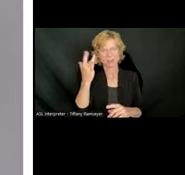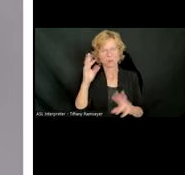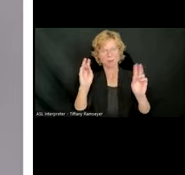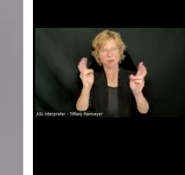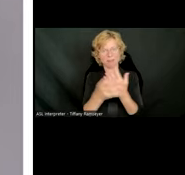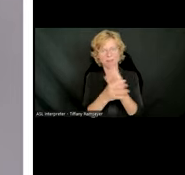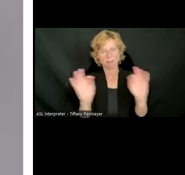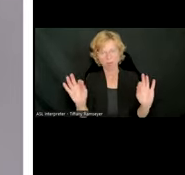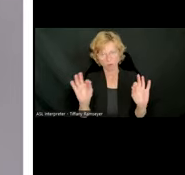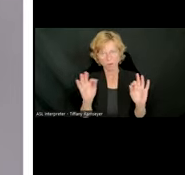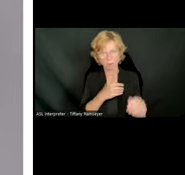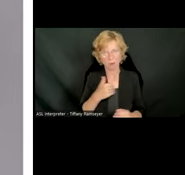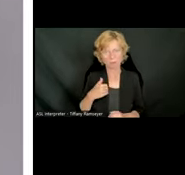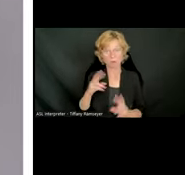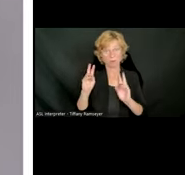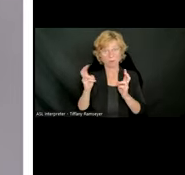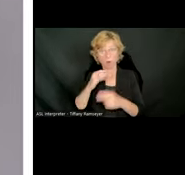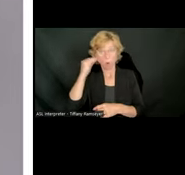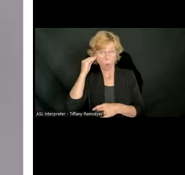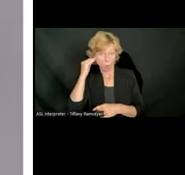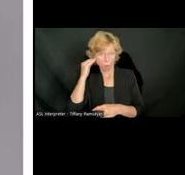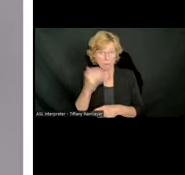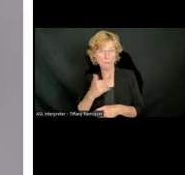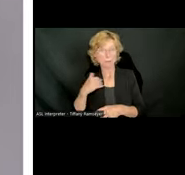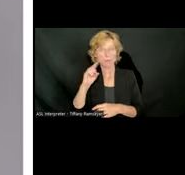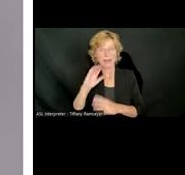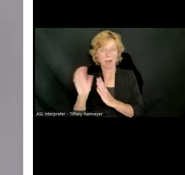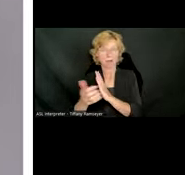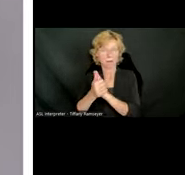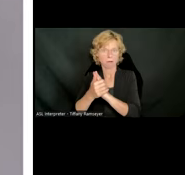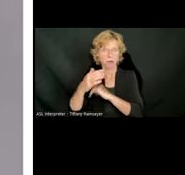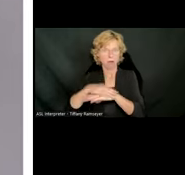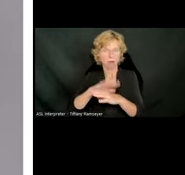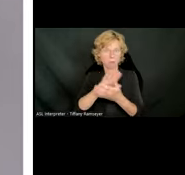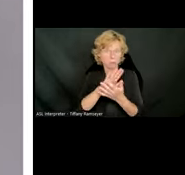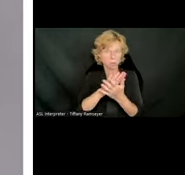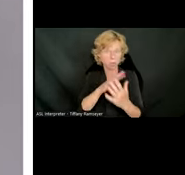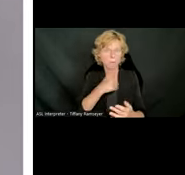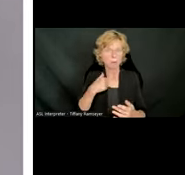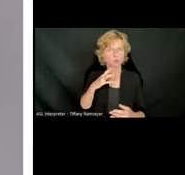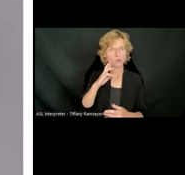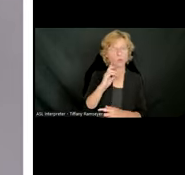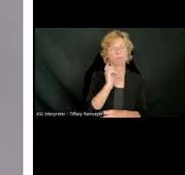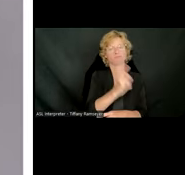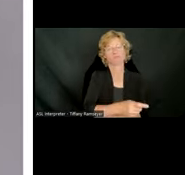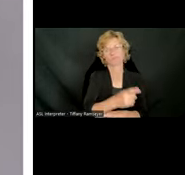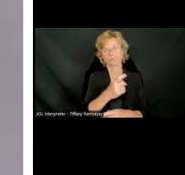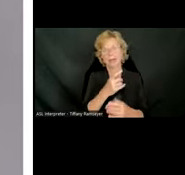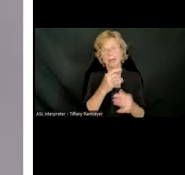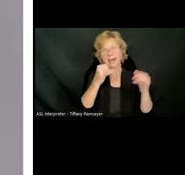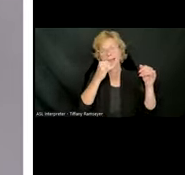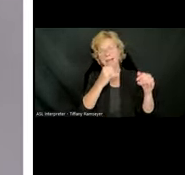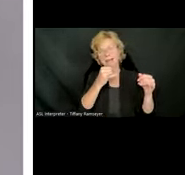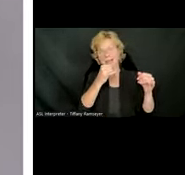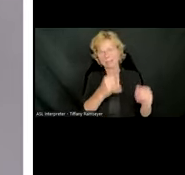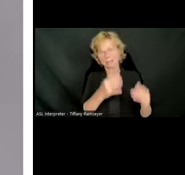membership, because this can be added on top of their school membership or they can just have an individual membership. In this case, students can access any